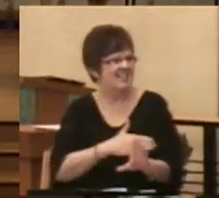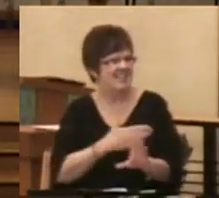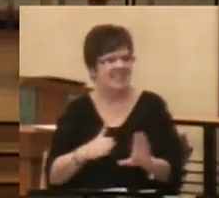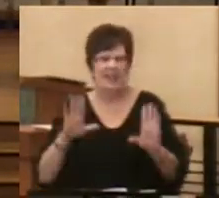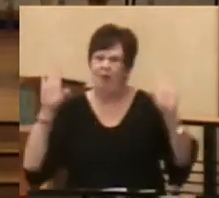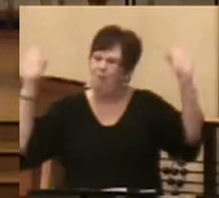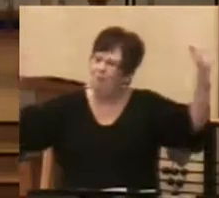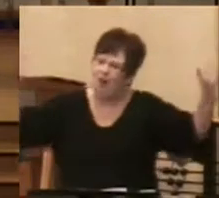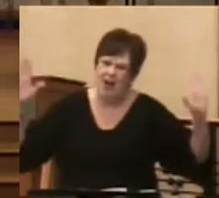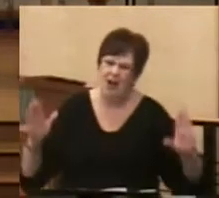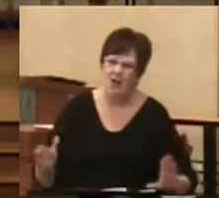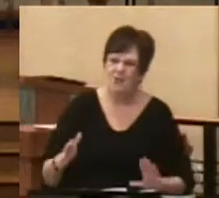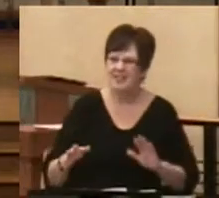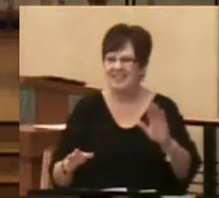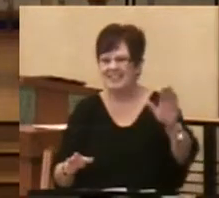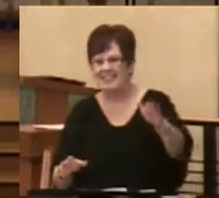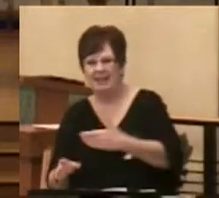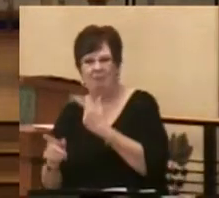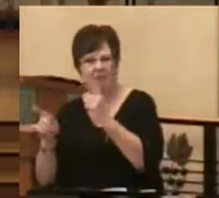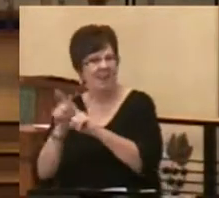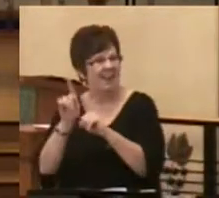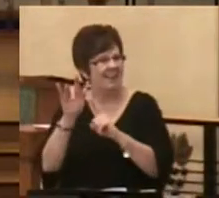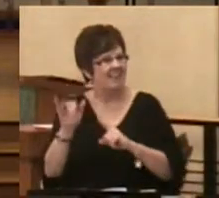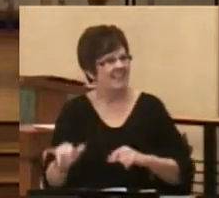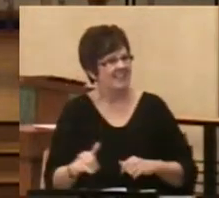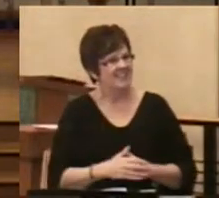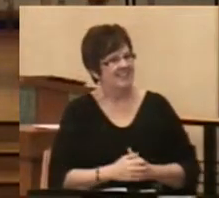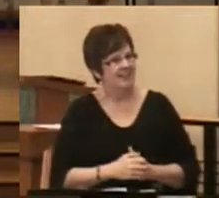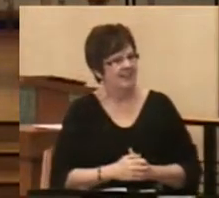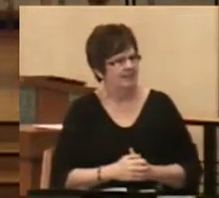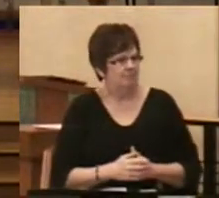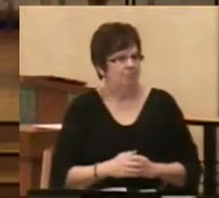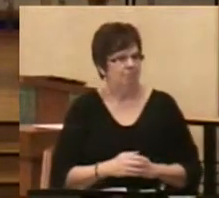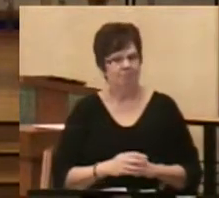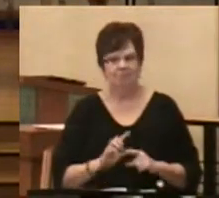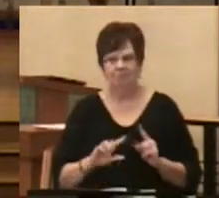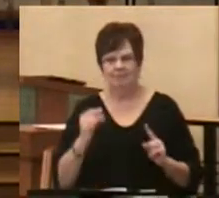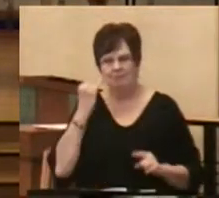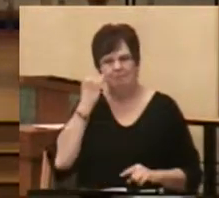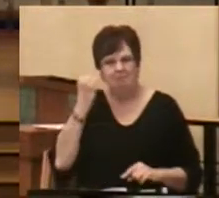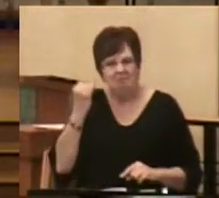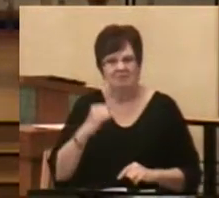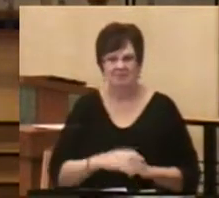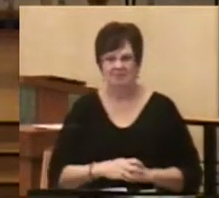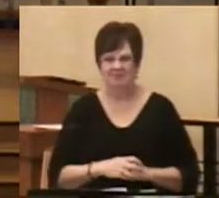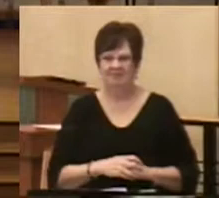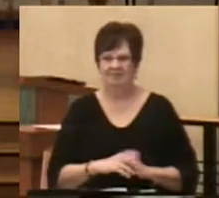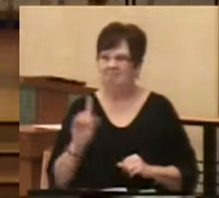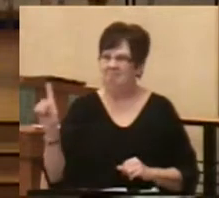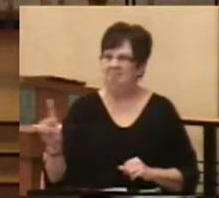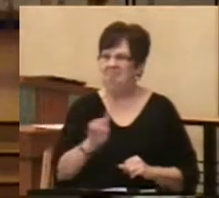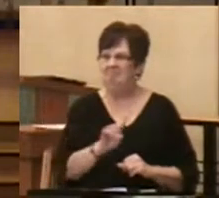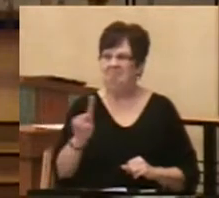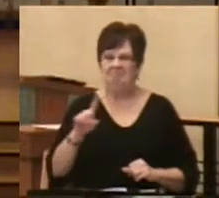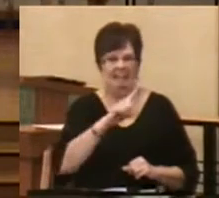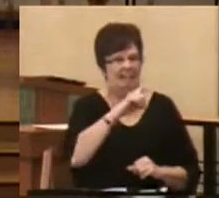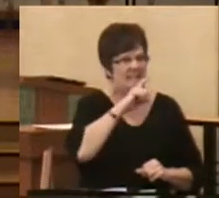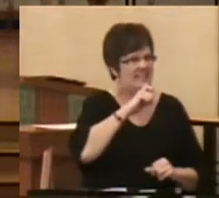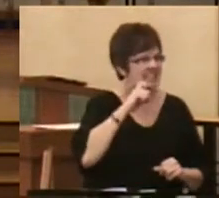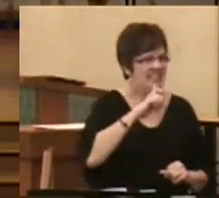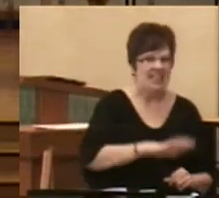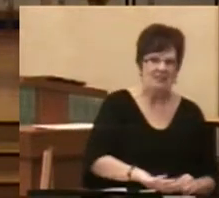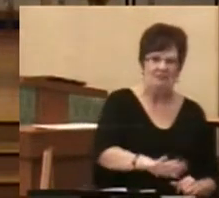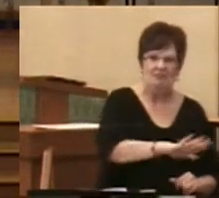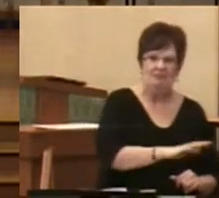wondrous hymn like this. But what if you wandered around in the desert for